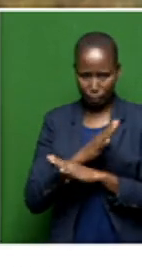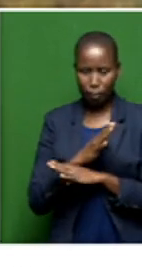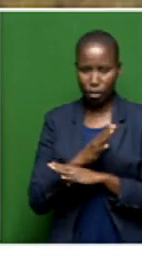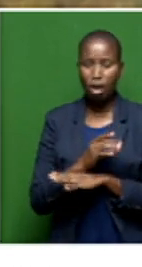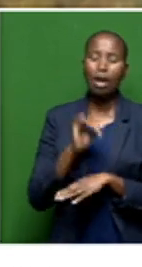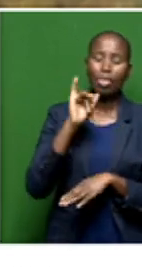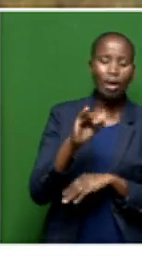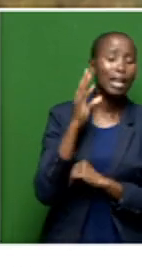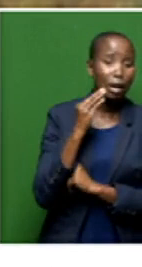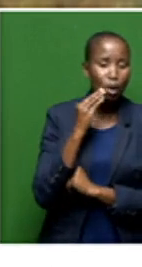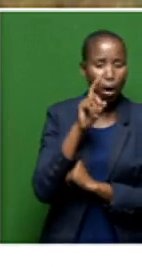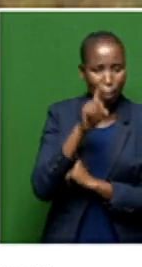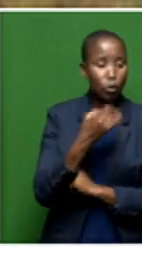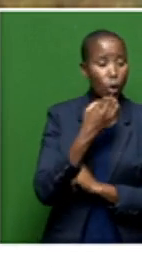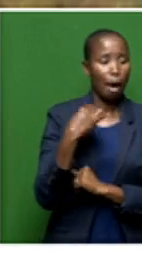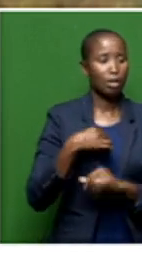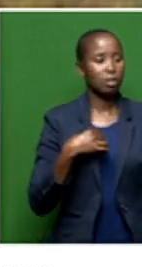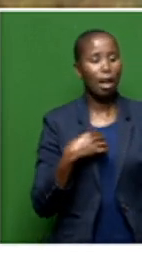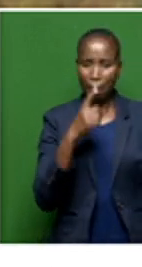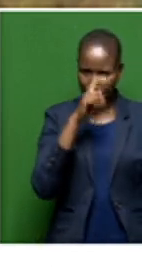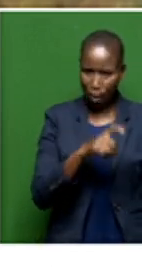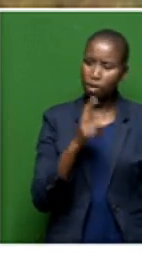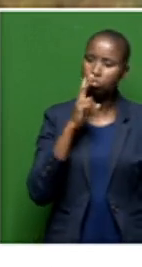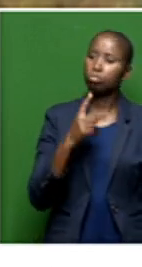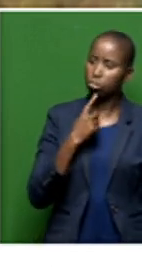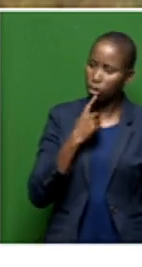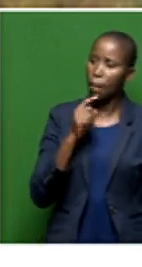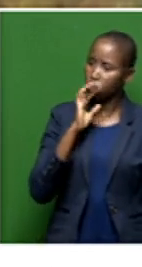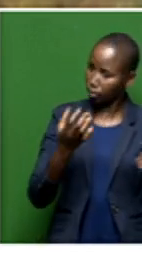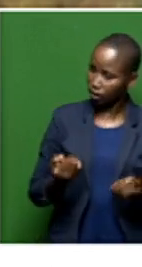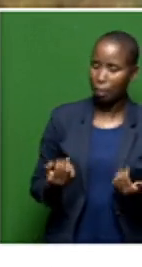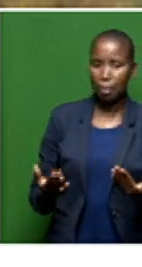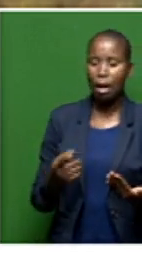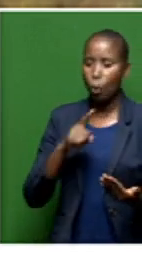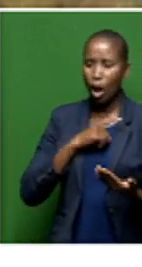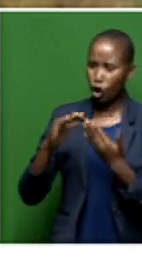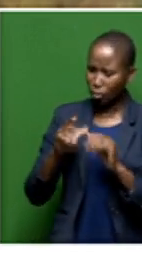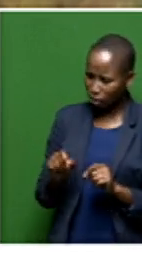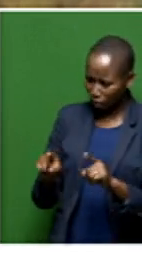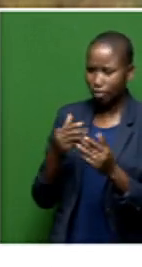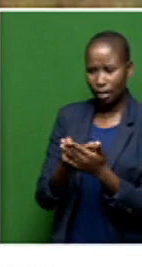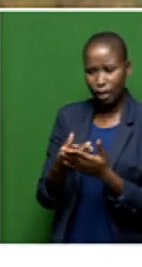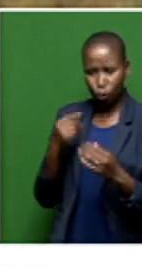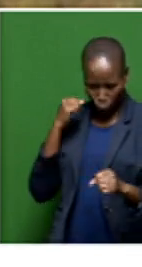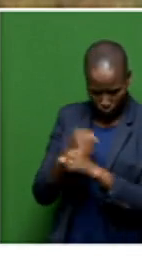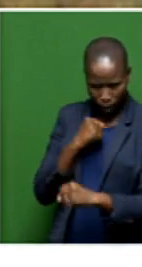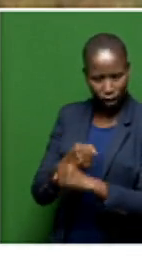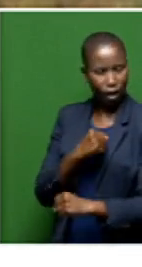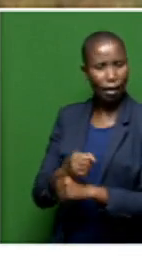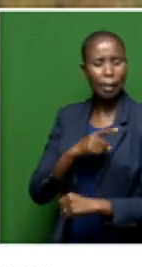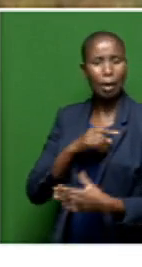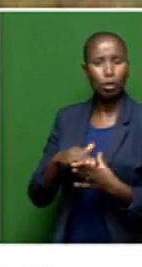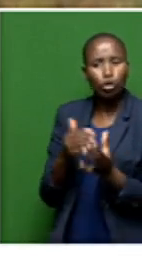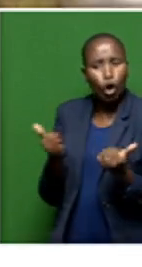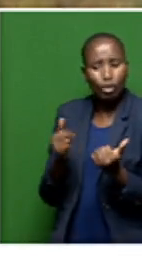that experience should these municipalities not be able to supply on that score. Communities will go up in arms because we already have an existing case